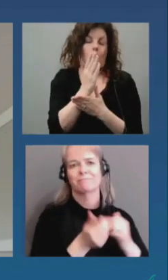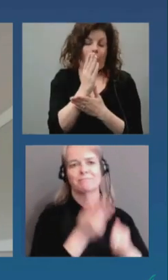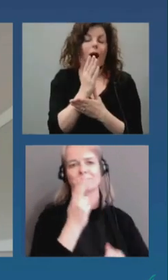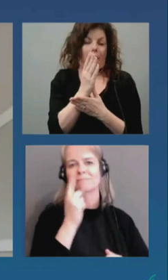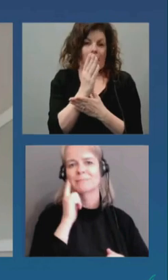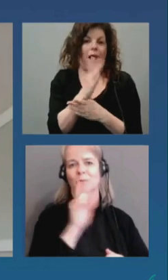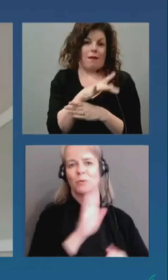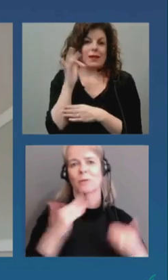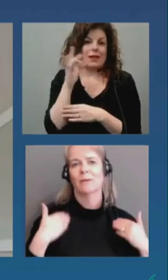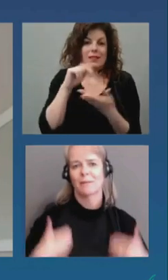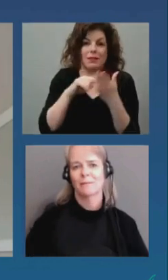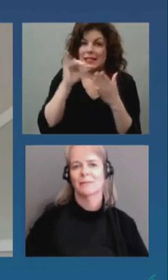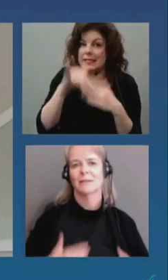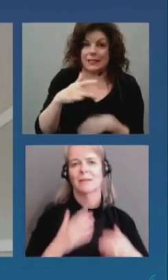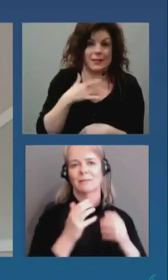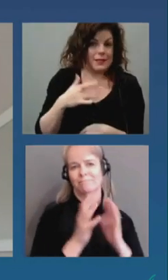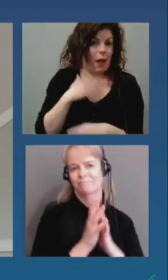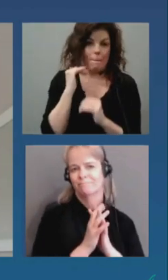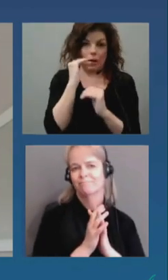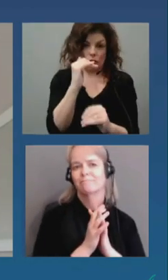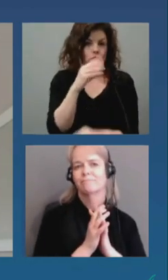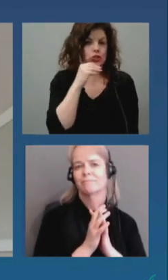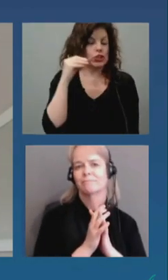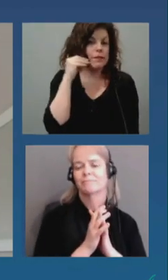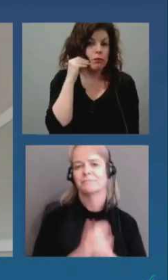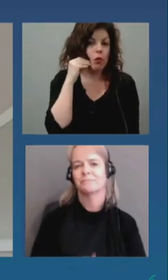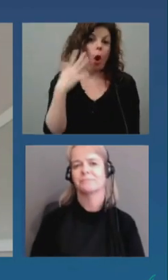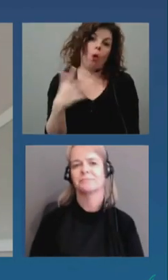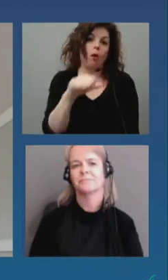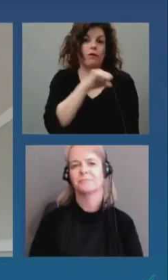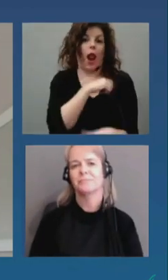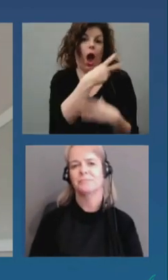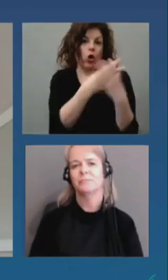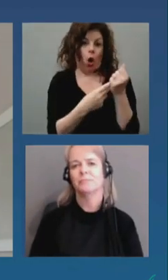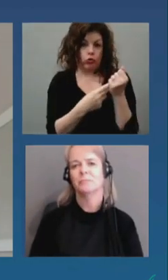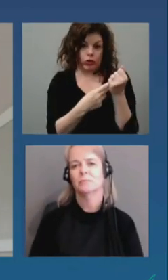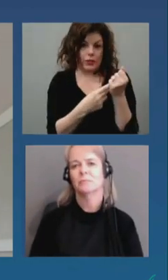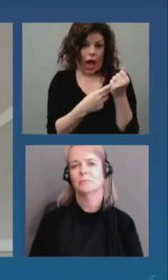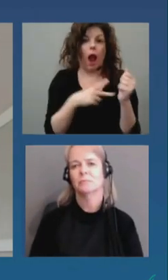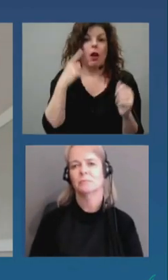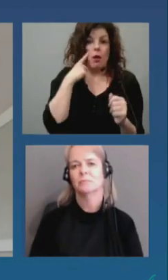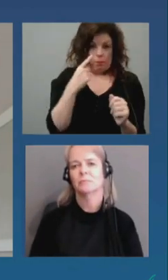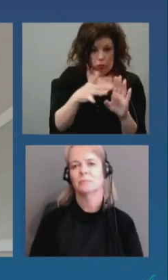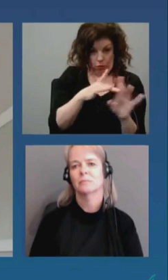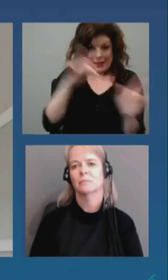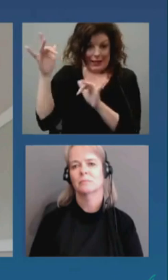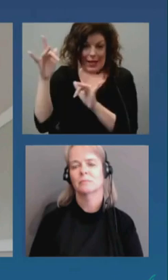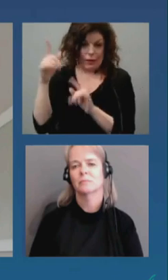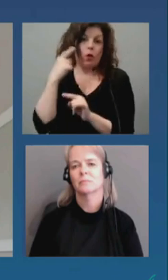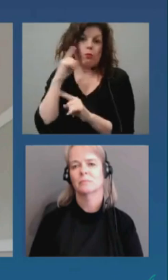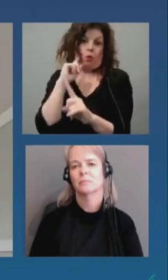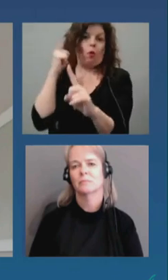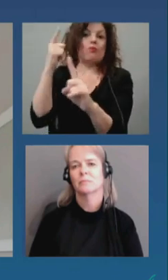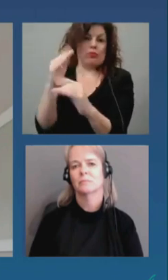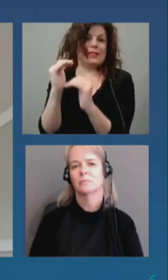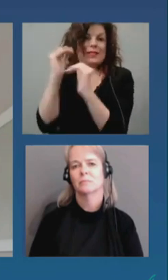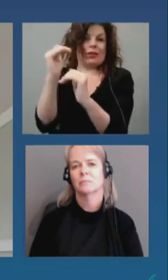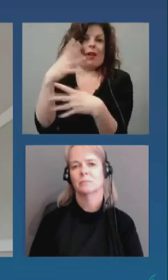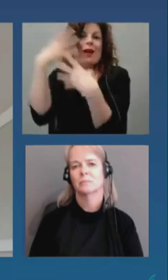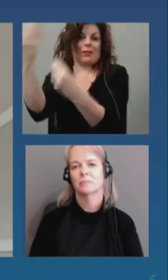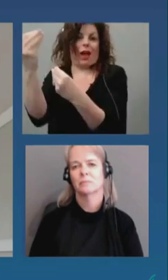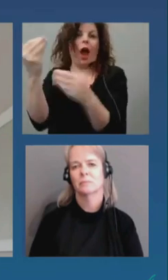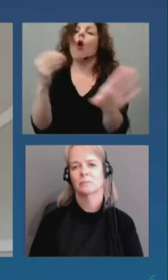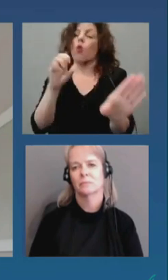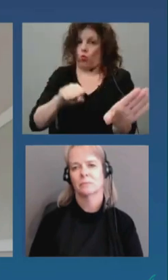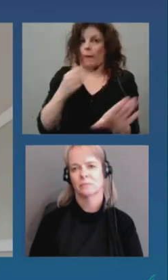at home. Everybody leaving a violent relationship with a rest of their situation is an important to